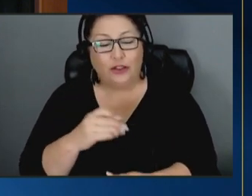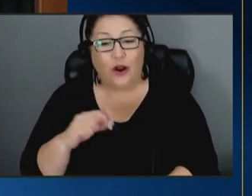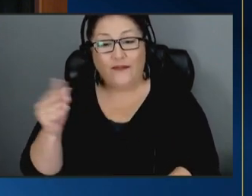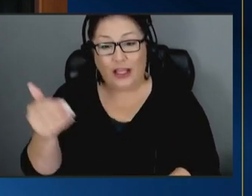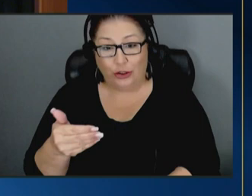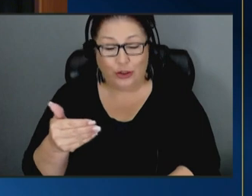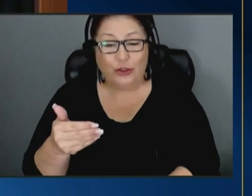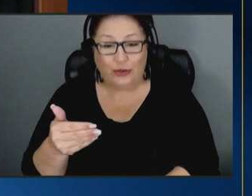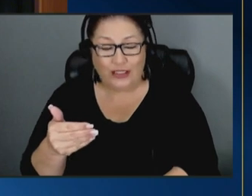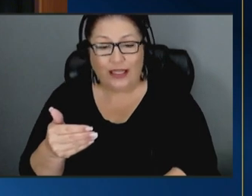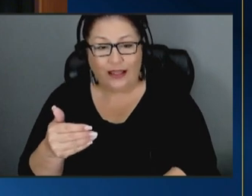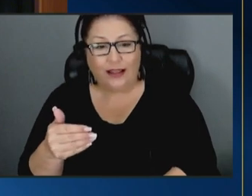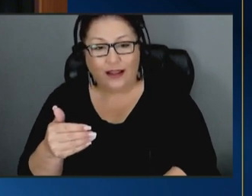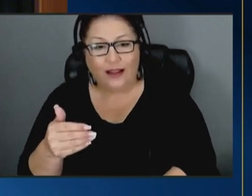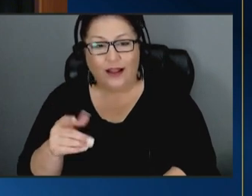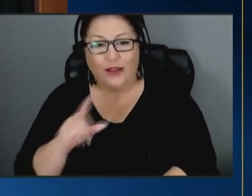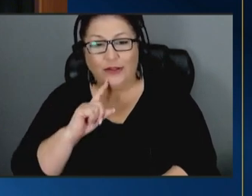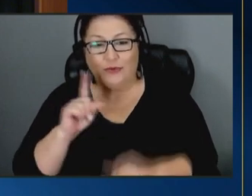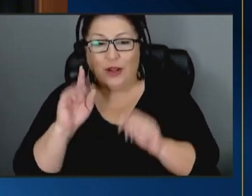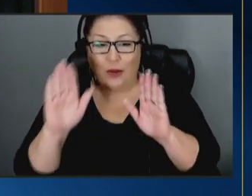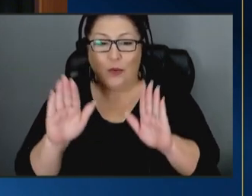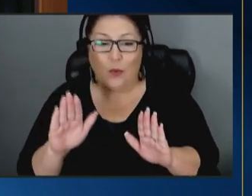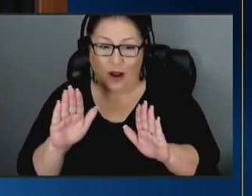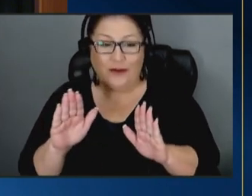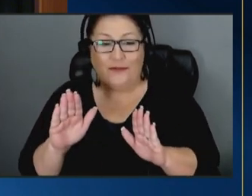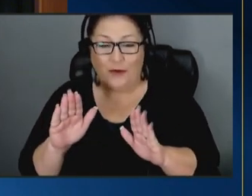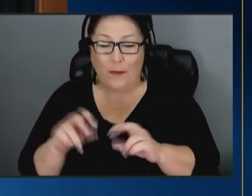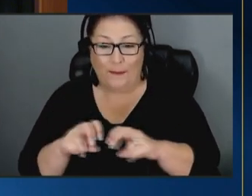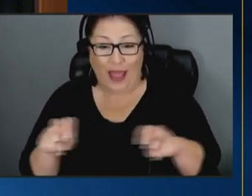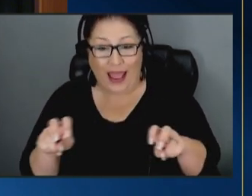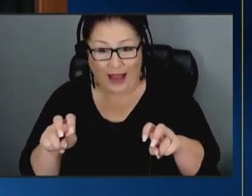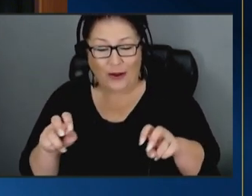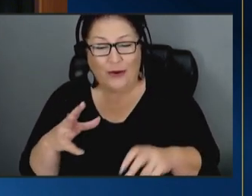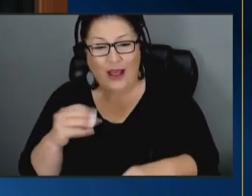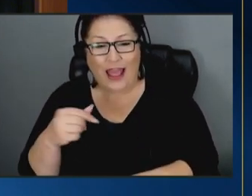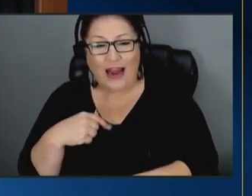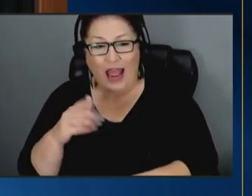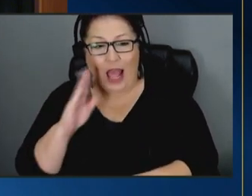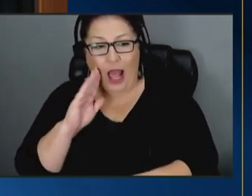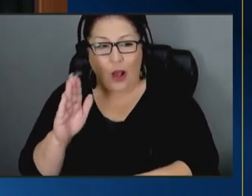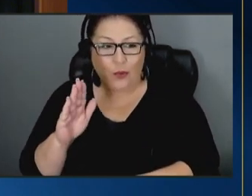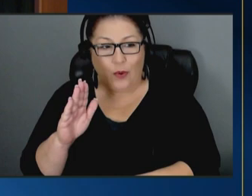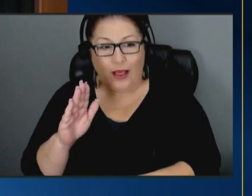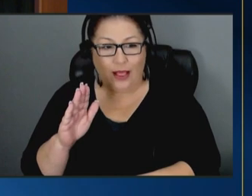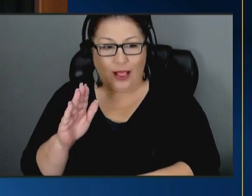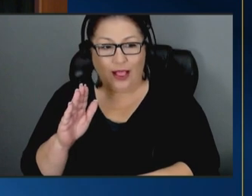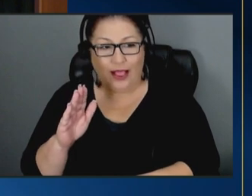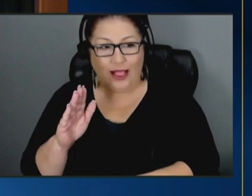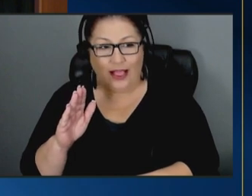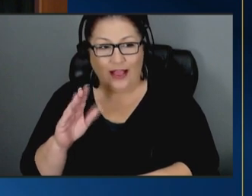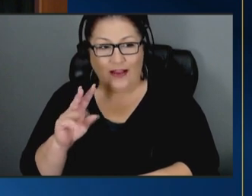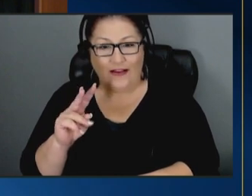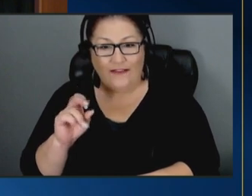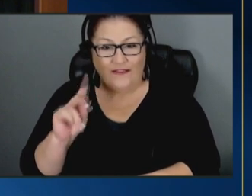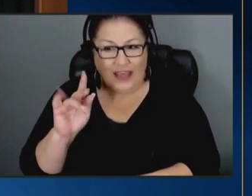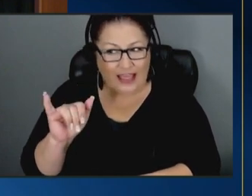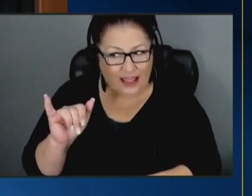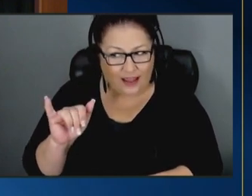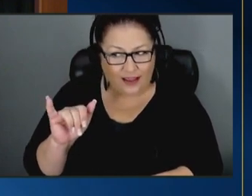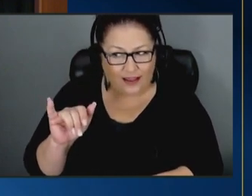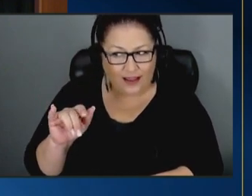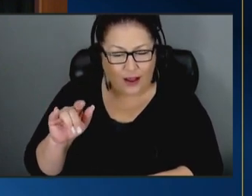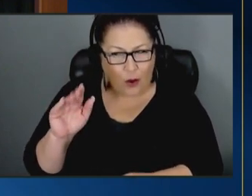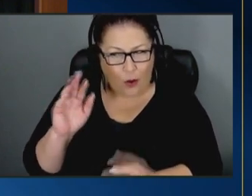uh this wonderful esteemed panel and i'm gonna kind of cue up vicky and hopefully she's online